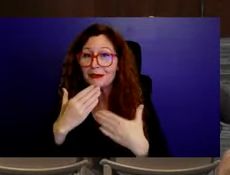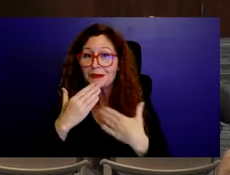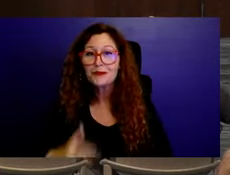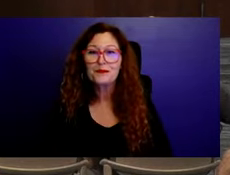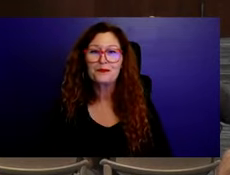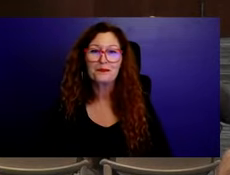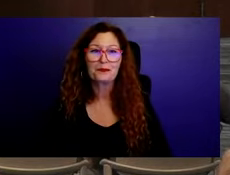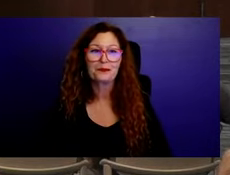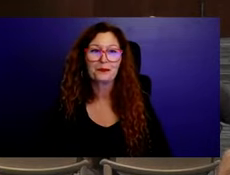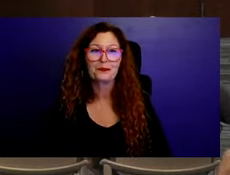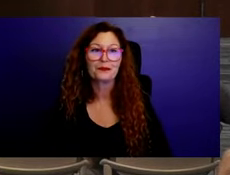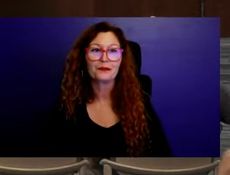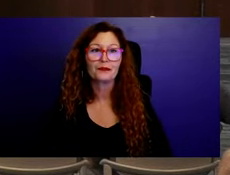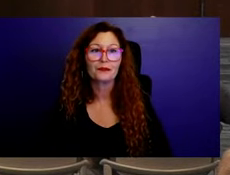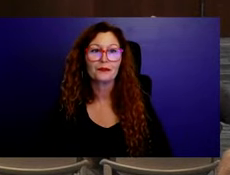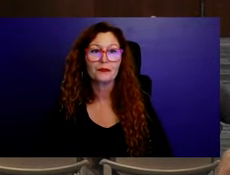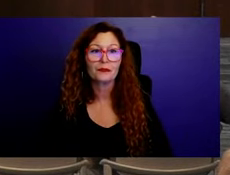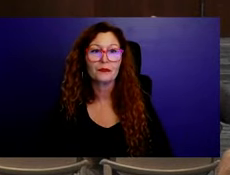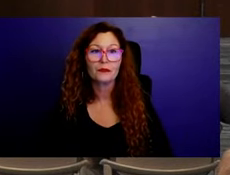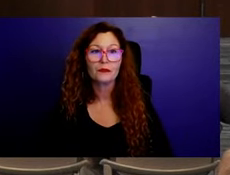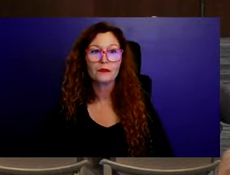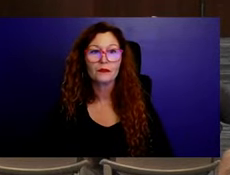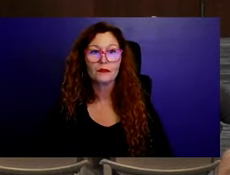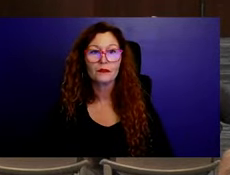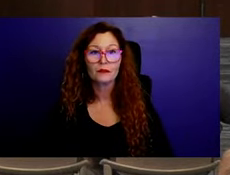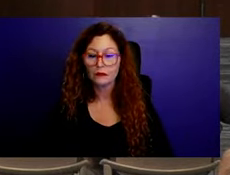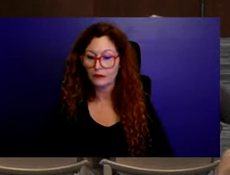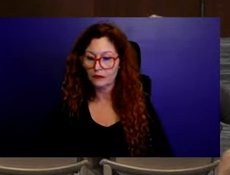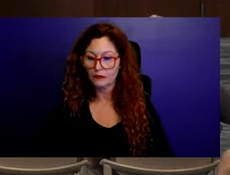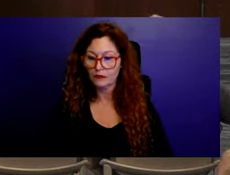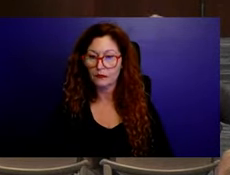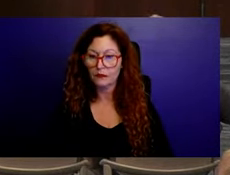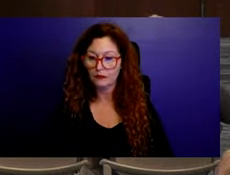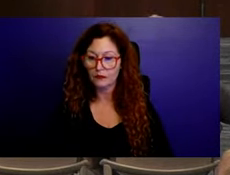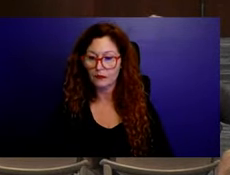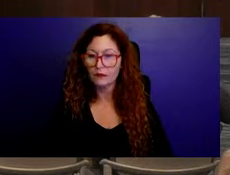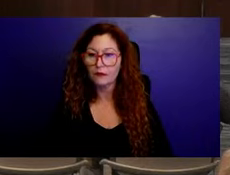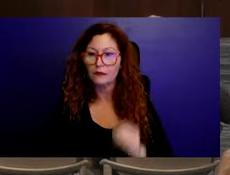We're going to move on now to the next... One second. Where is that noise coming from?